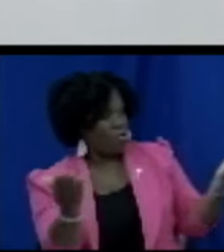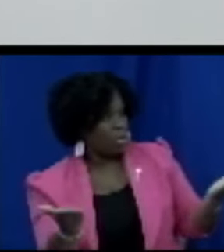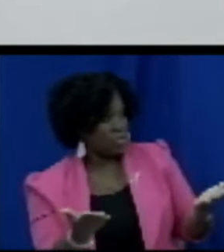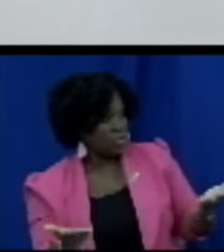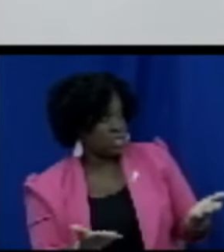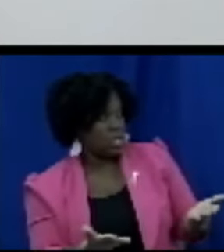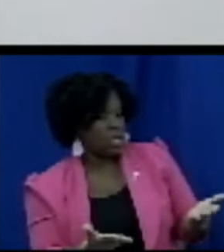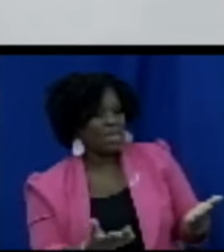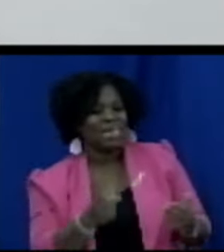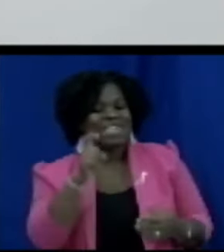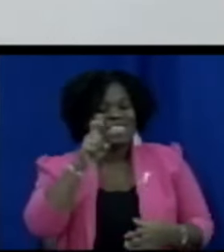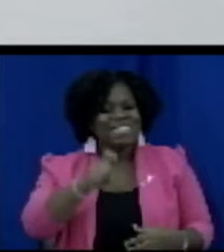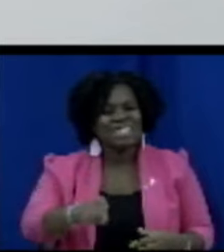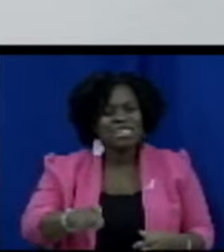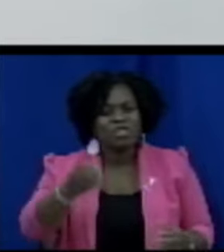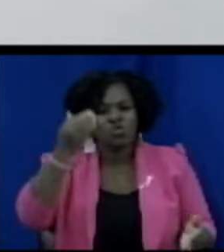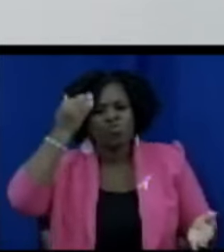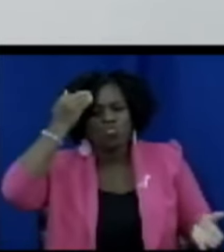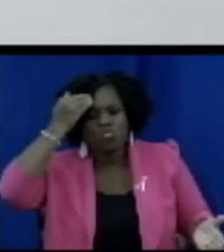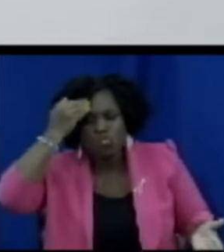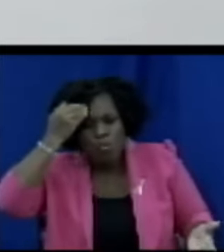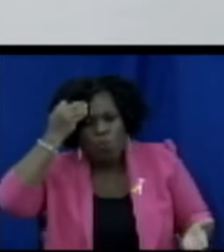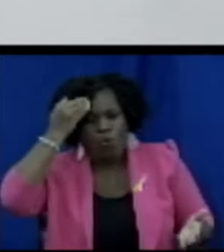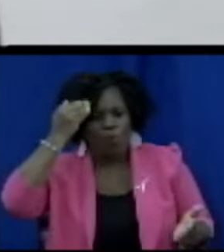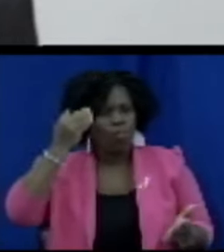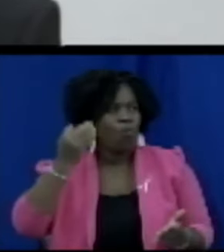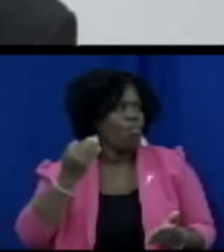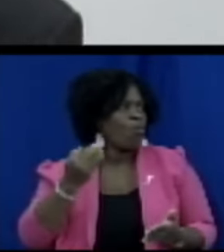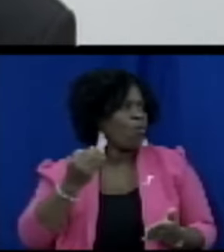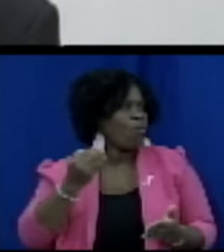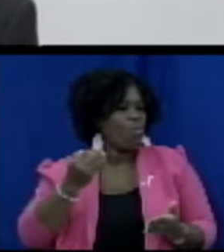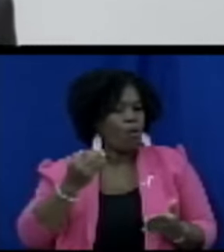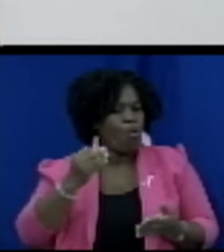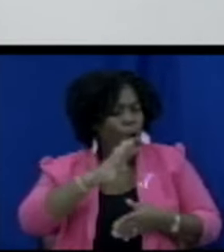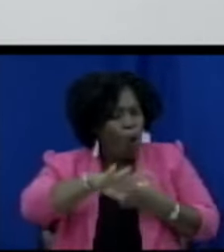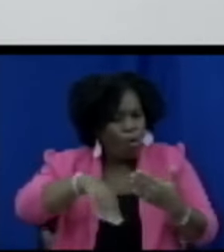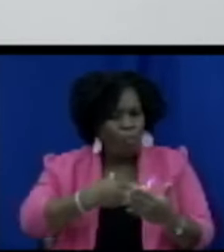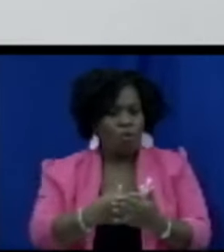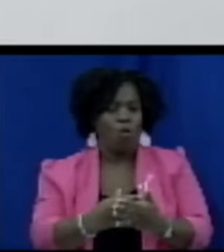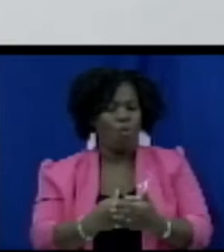up to date with the expectations because we have